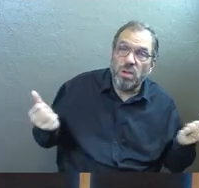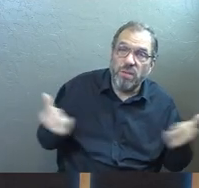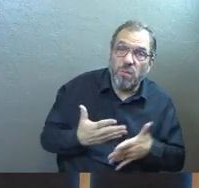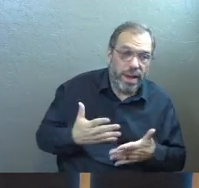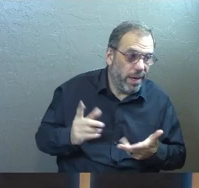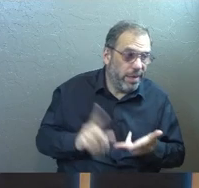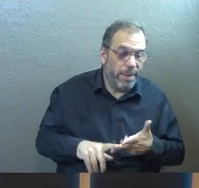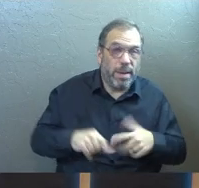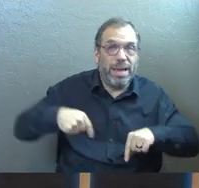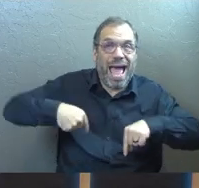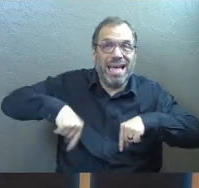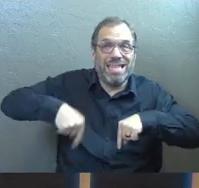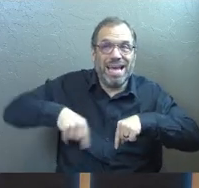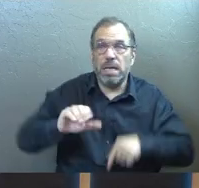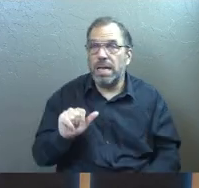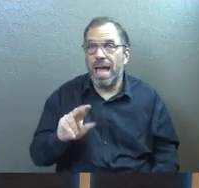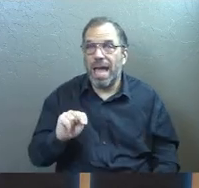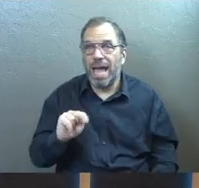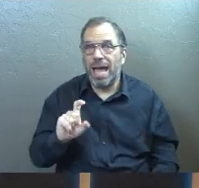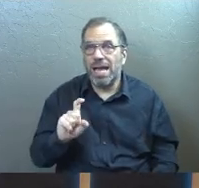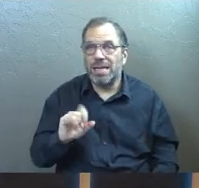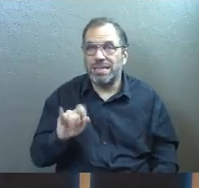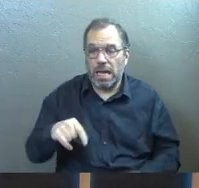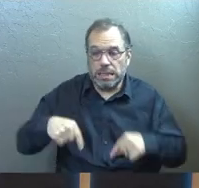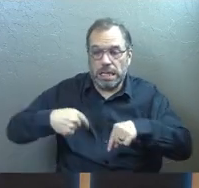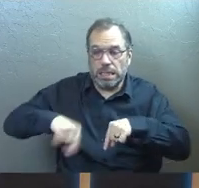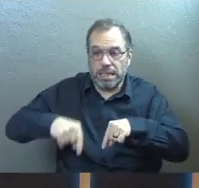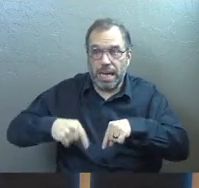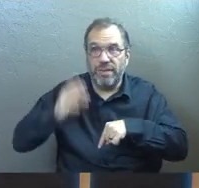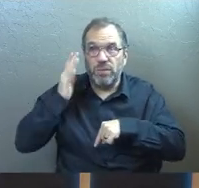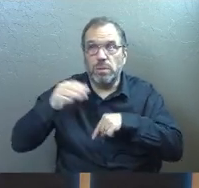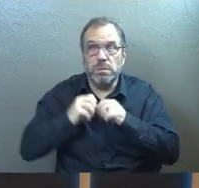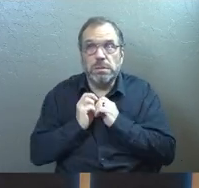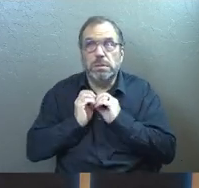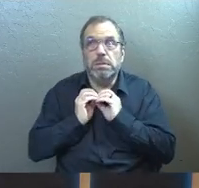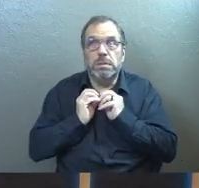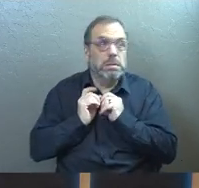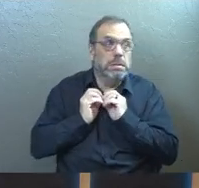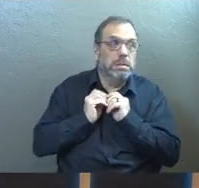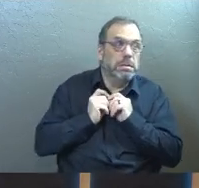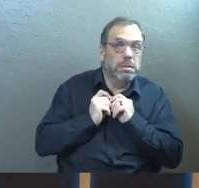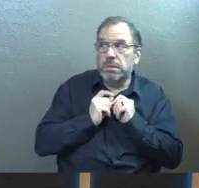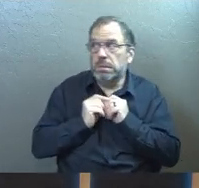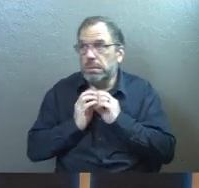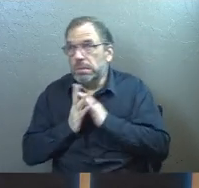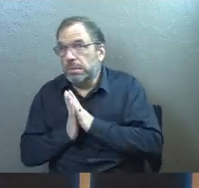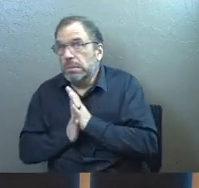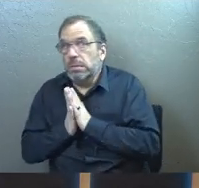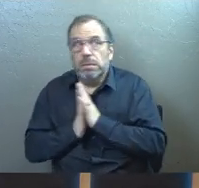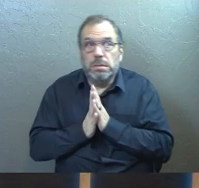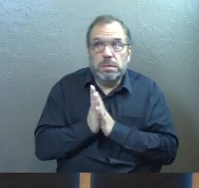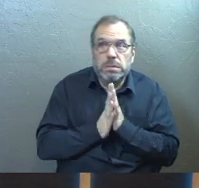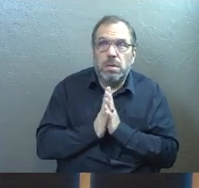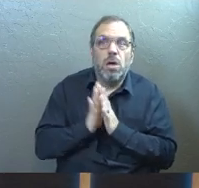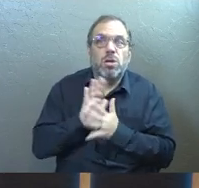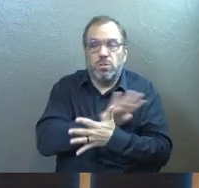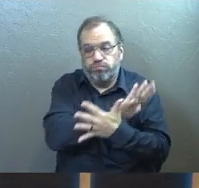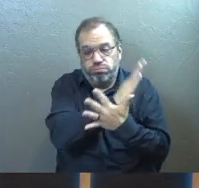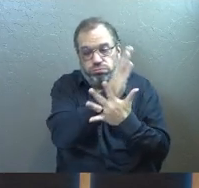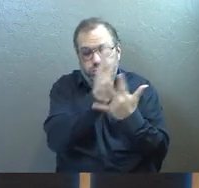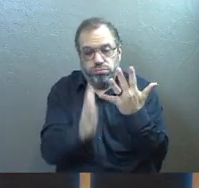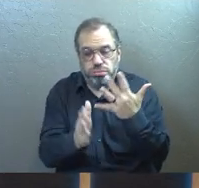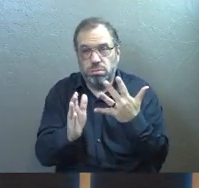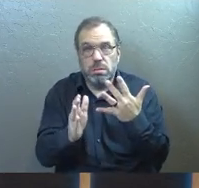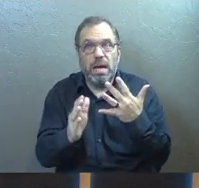Do you have any anxieties in your life? Anything about the future? Anything about present day? Because all of those